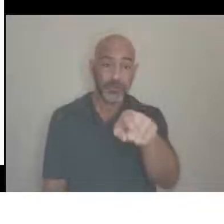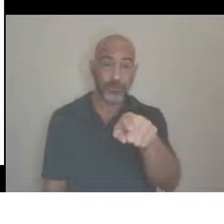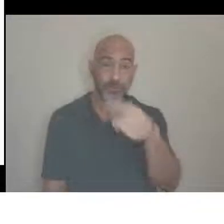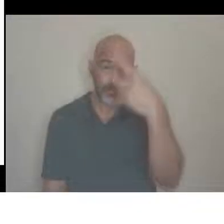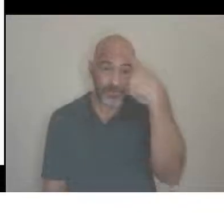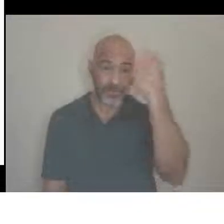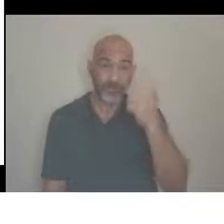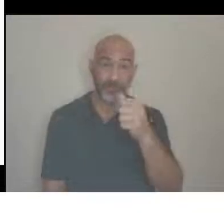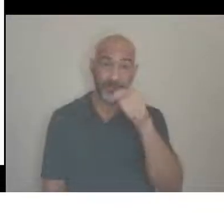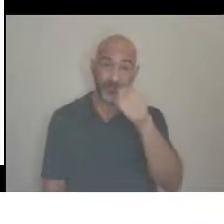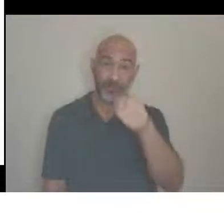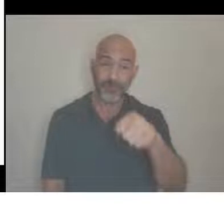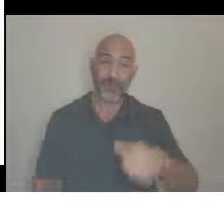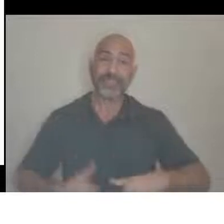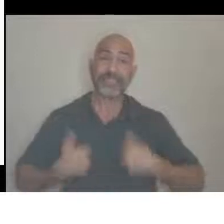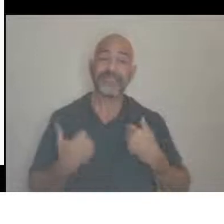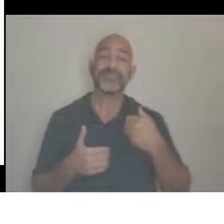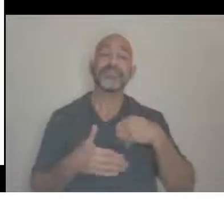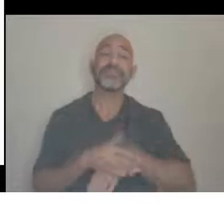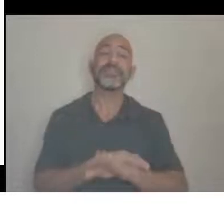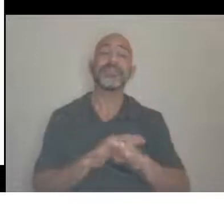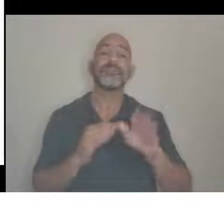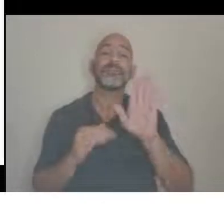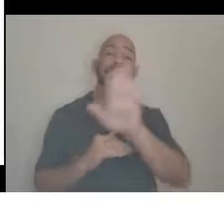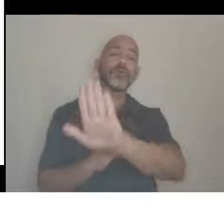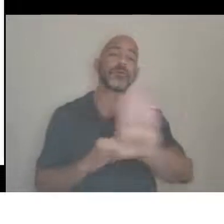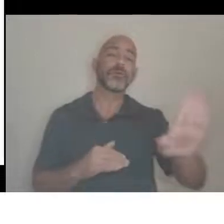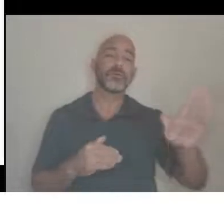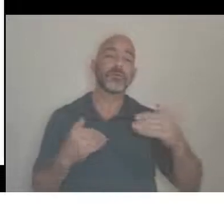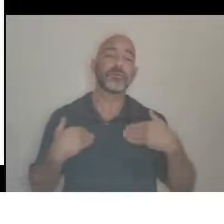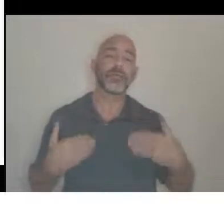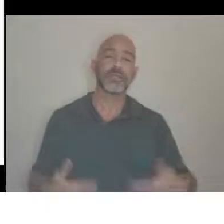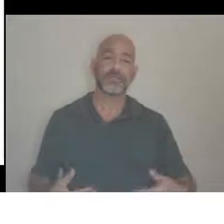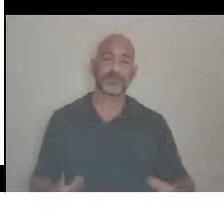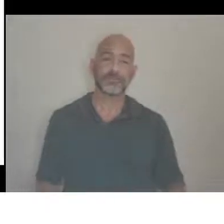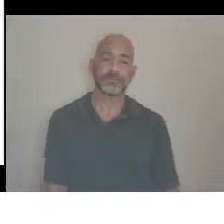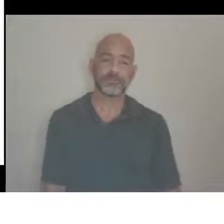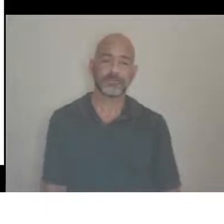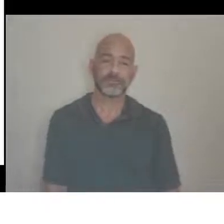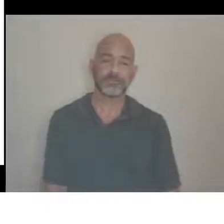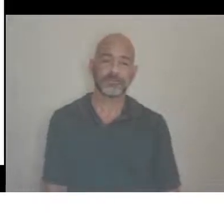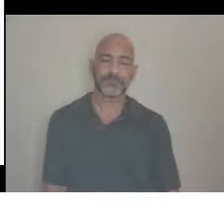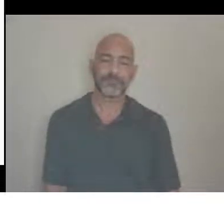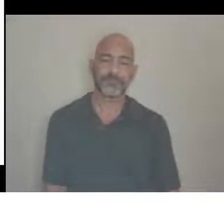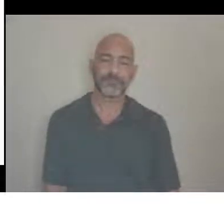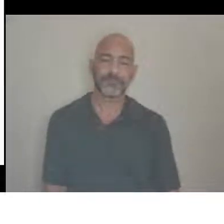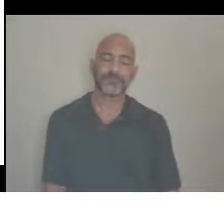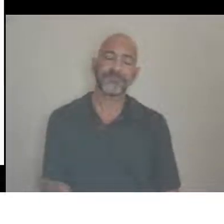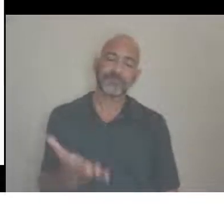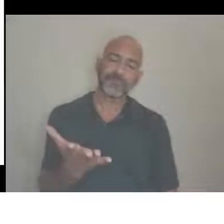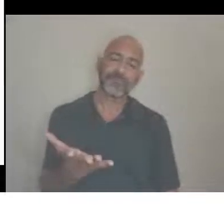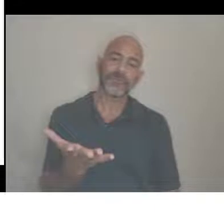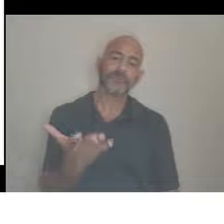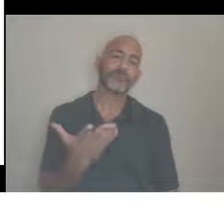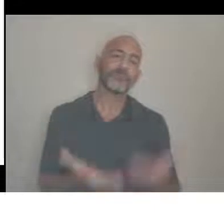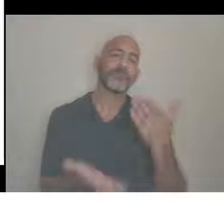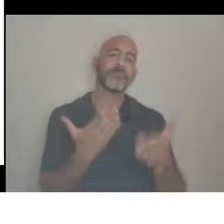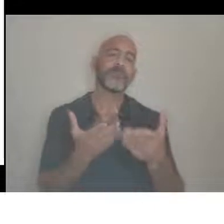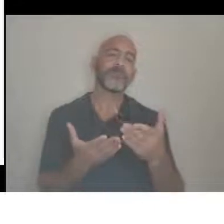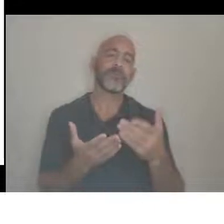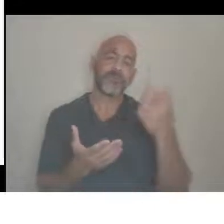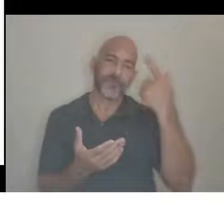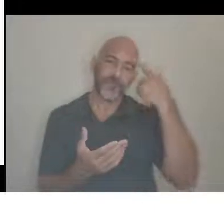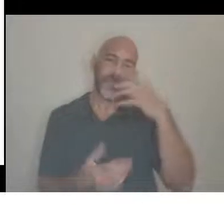So this might be for some of us who are a little older. I remember in the 80s, especially